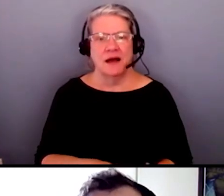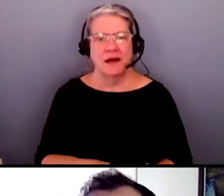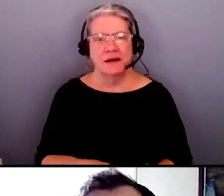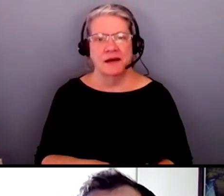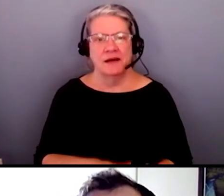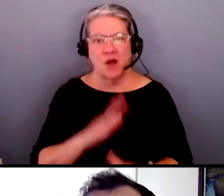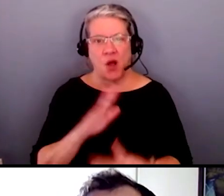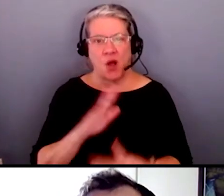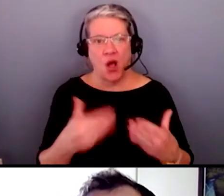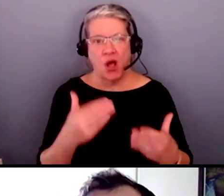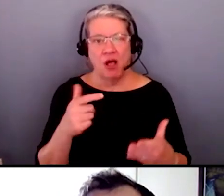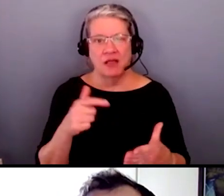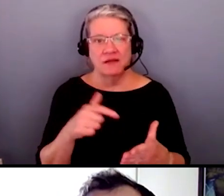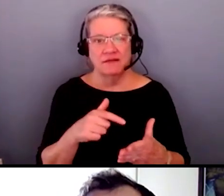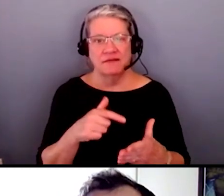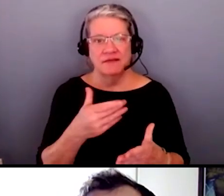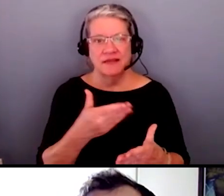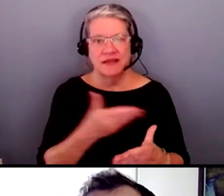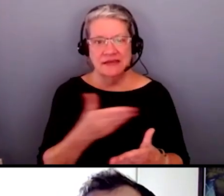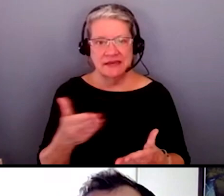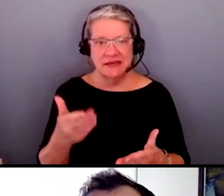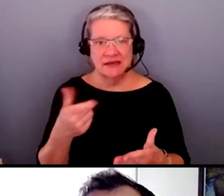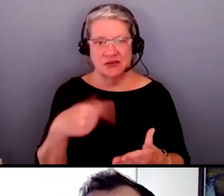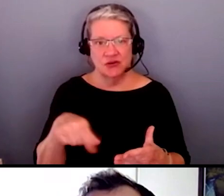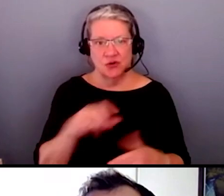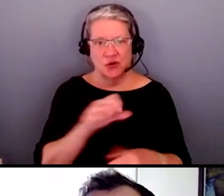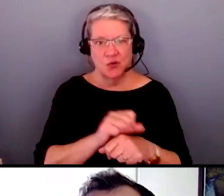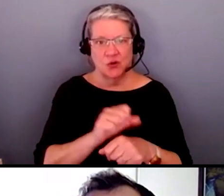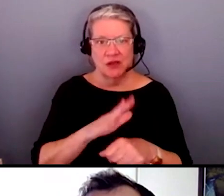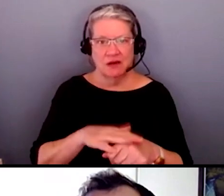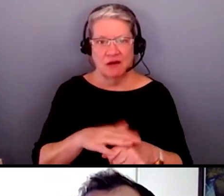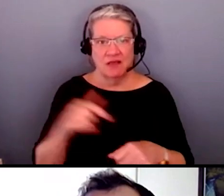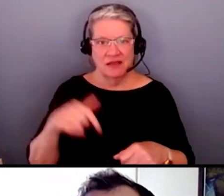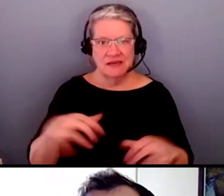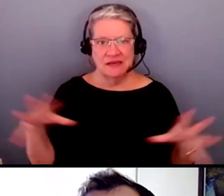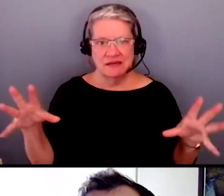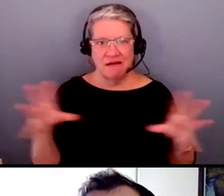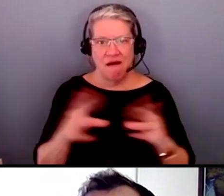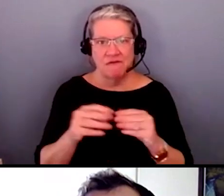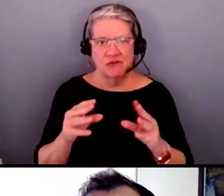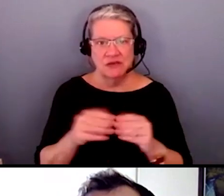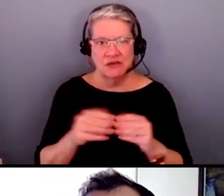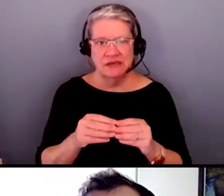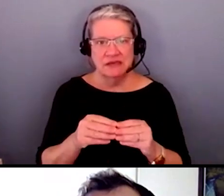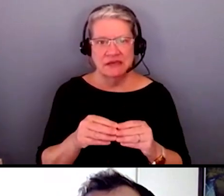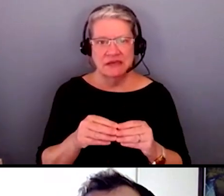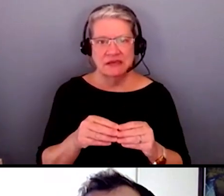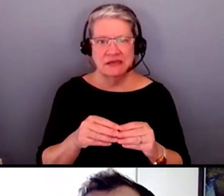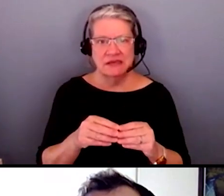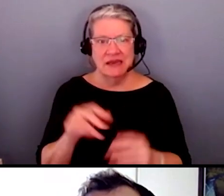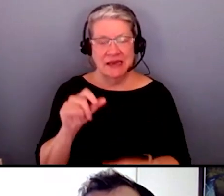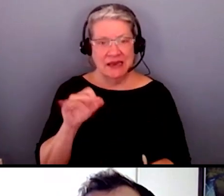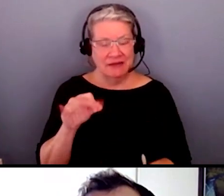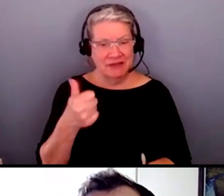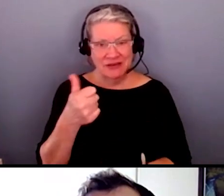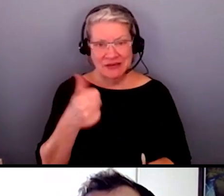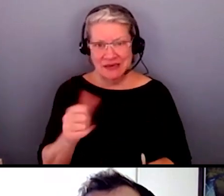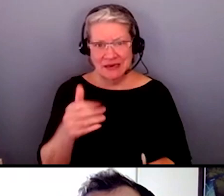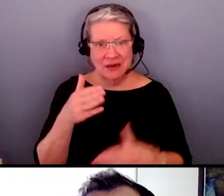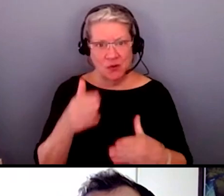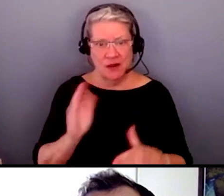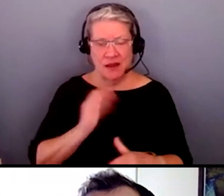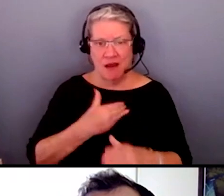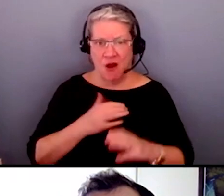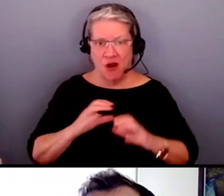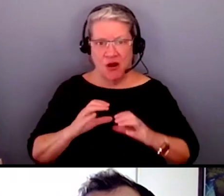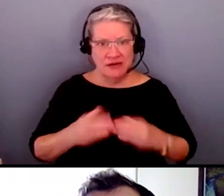All of this stuff that you guys are working on, this conference, it looks like, and if there's a way that our team